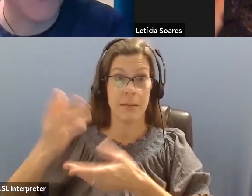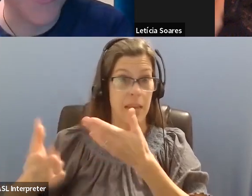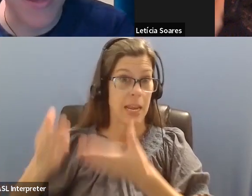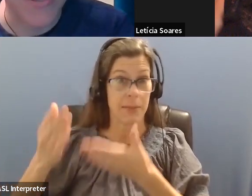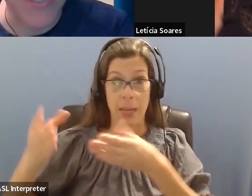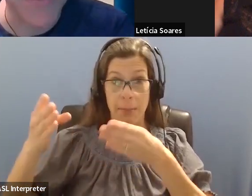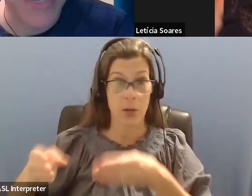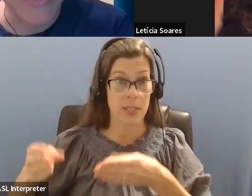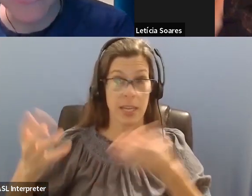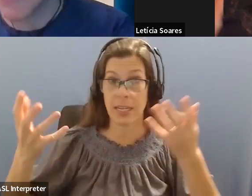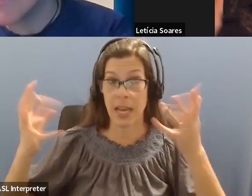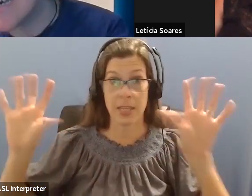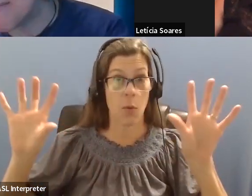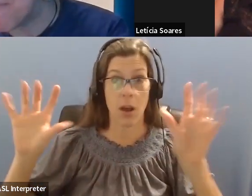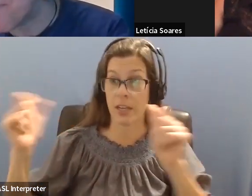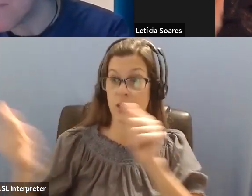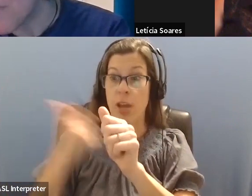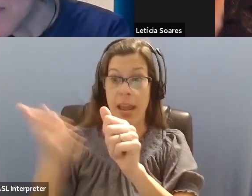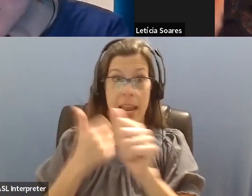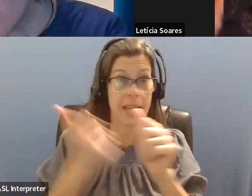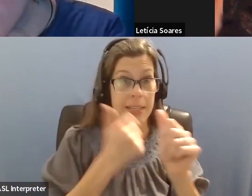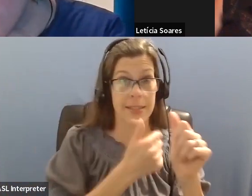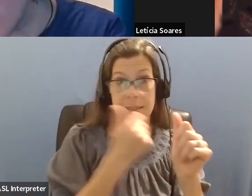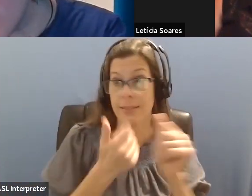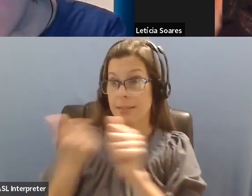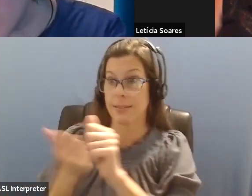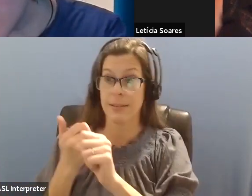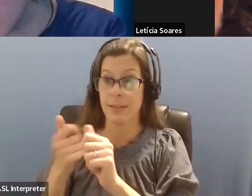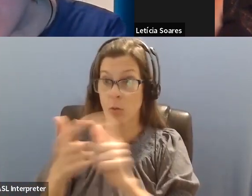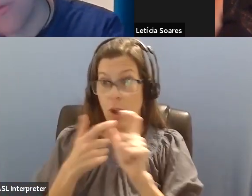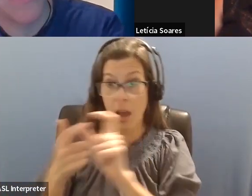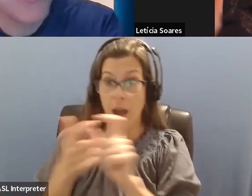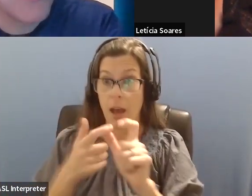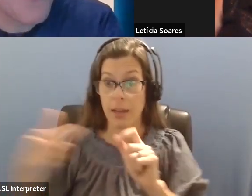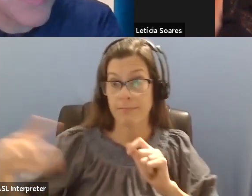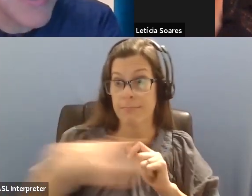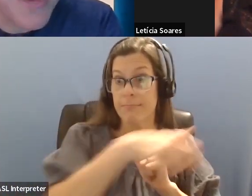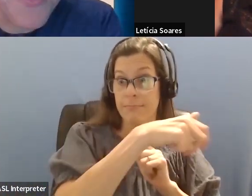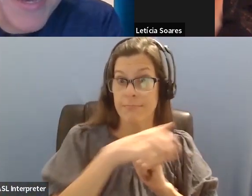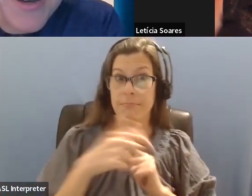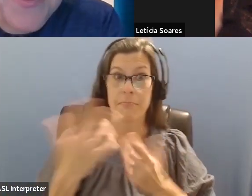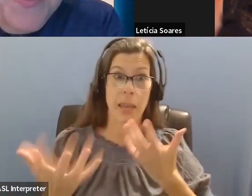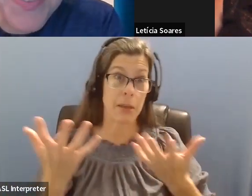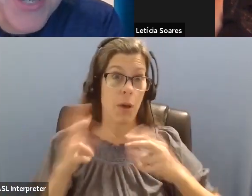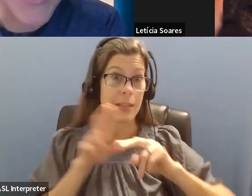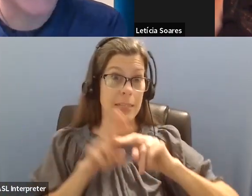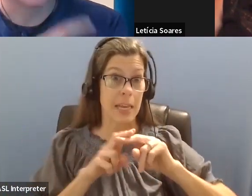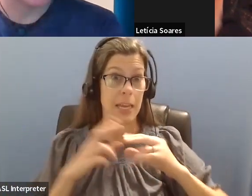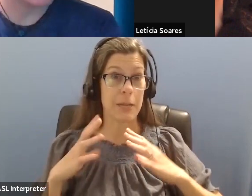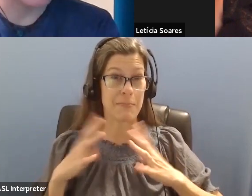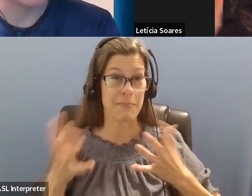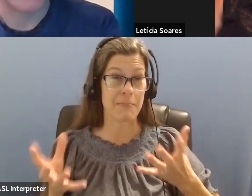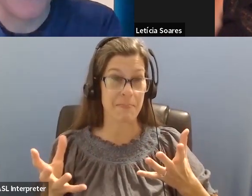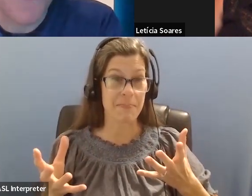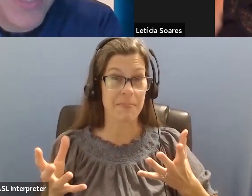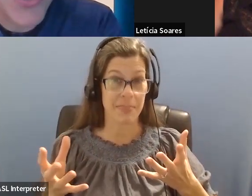you know, cruising around at high speeds. Um, so you mentioned, you mentioned having, um, you said, you